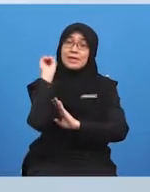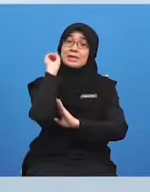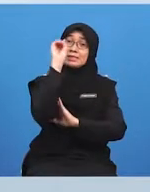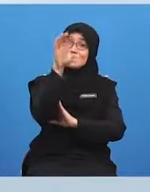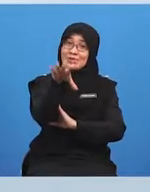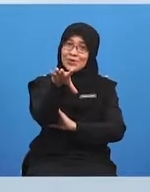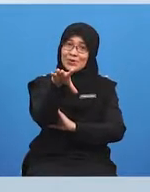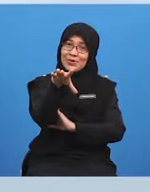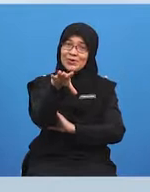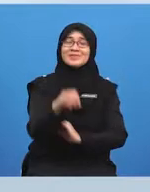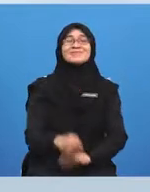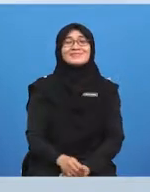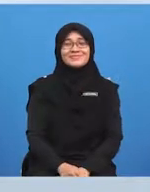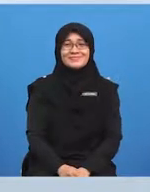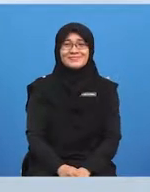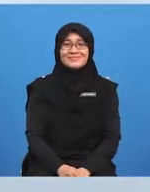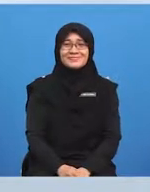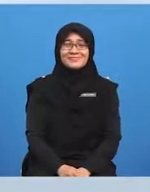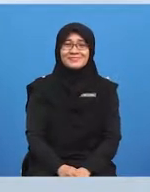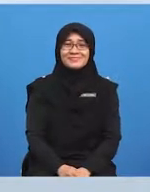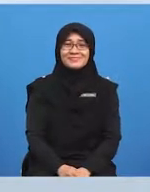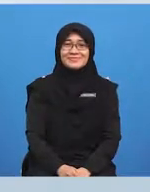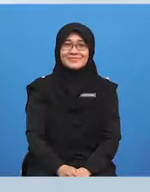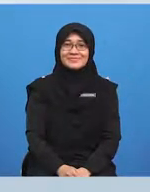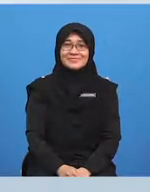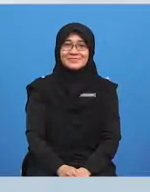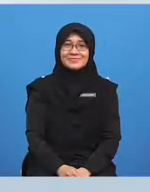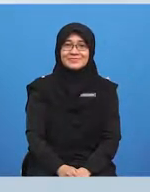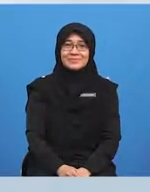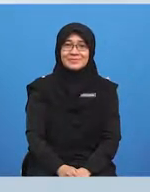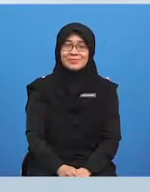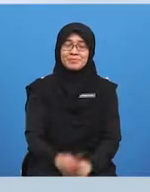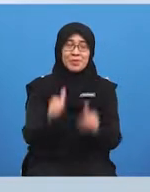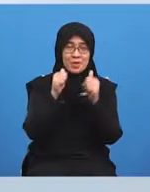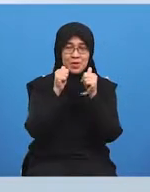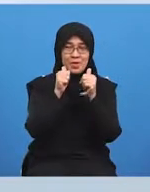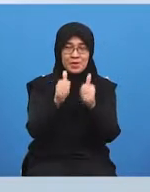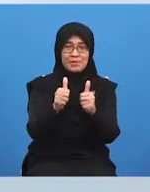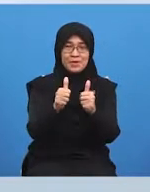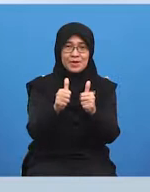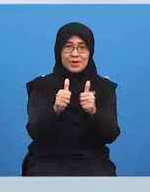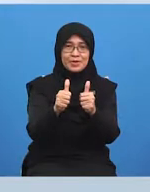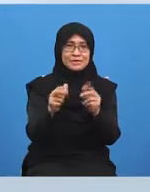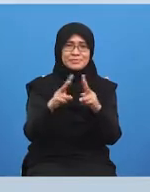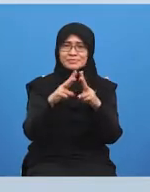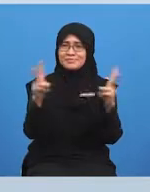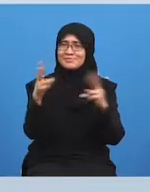applause well done home boys and girls that was so much fun